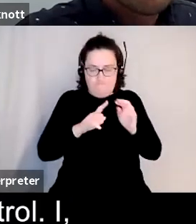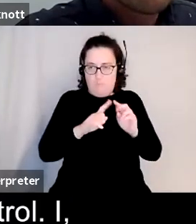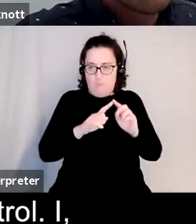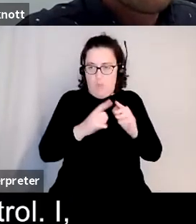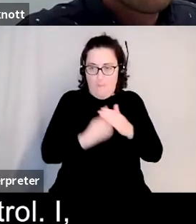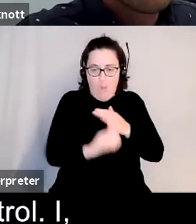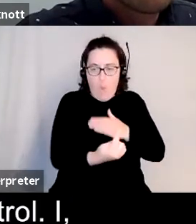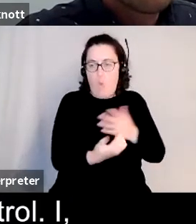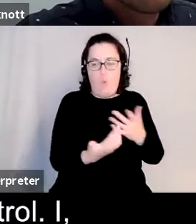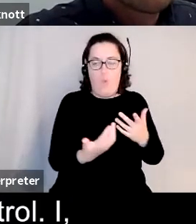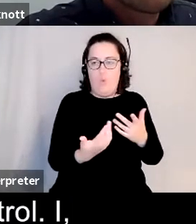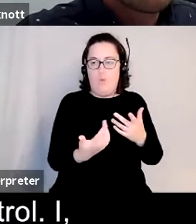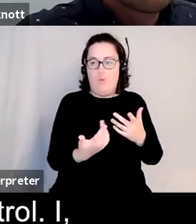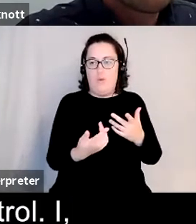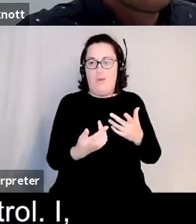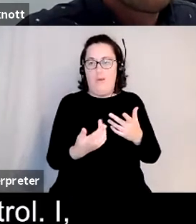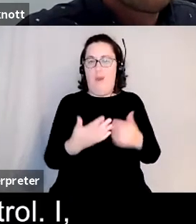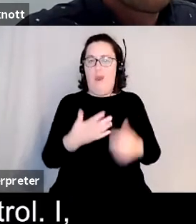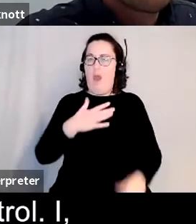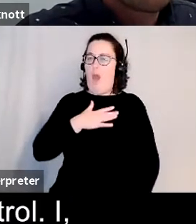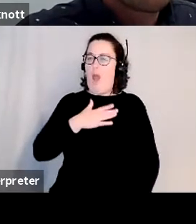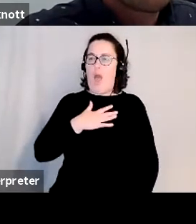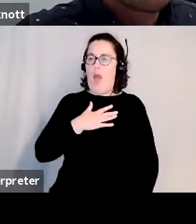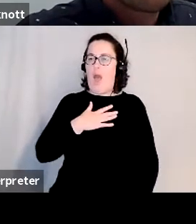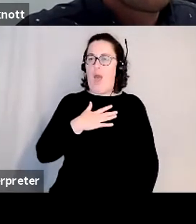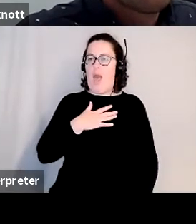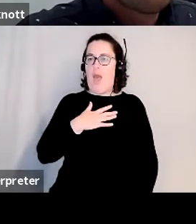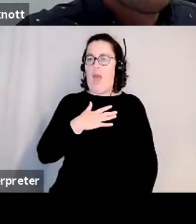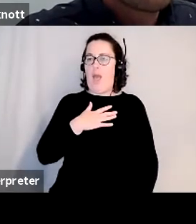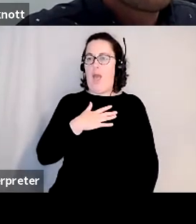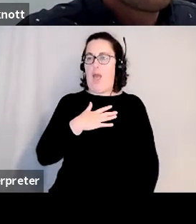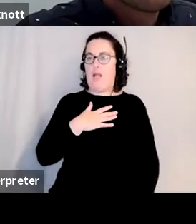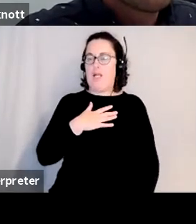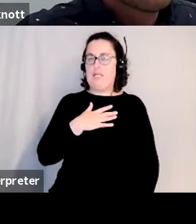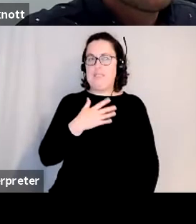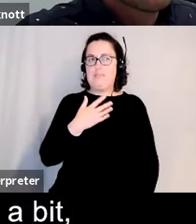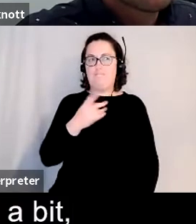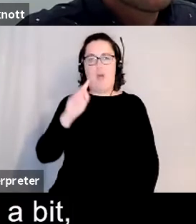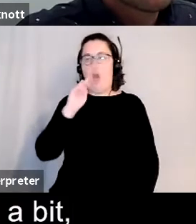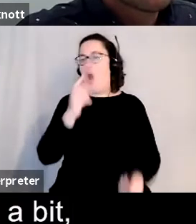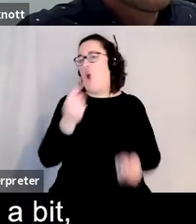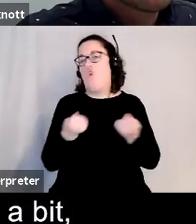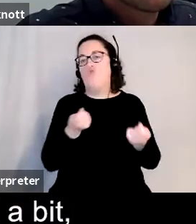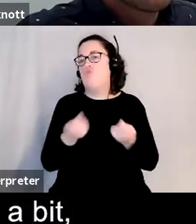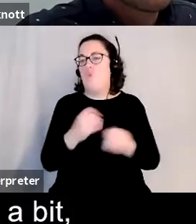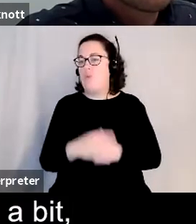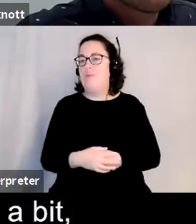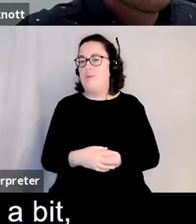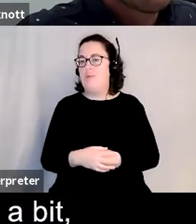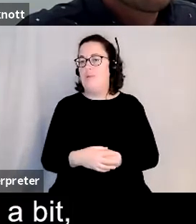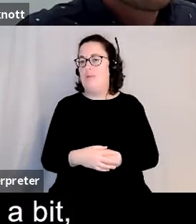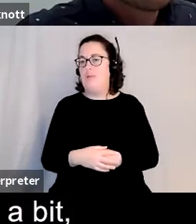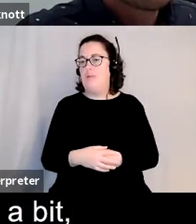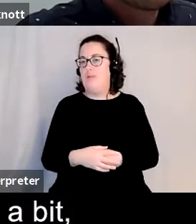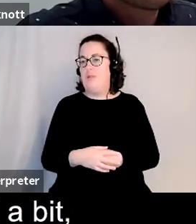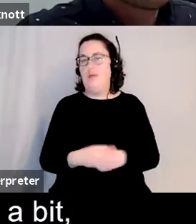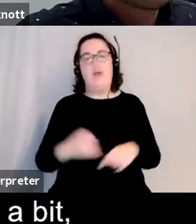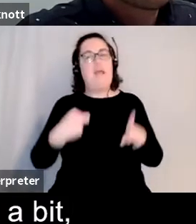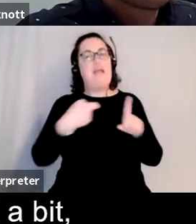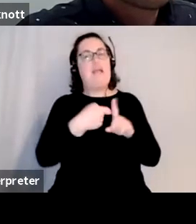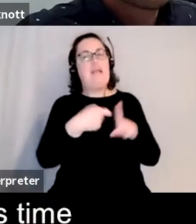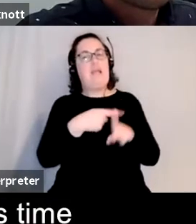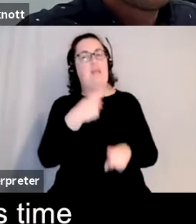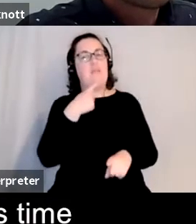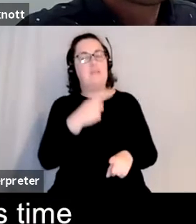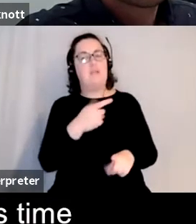out of my control i really quite liked the idea that um there was i think keith mentioned but you know the idea of kind of no